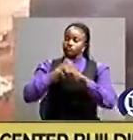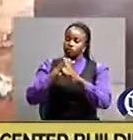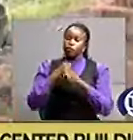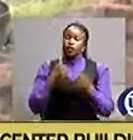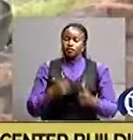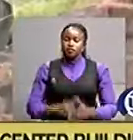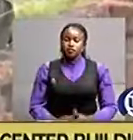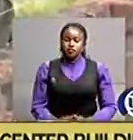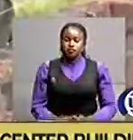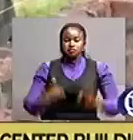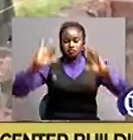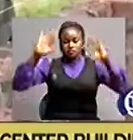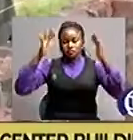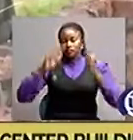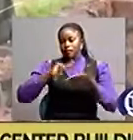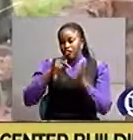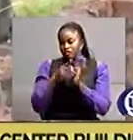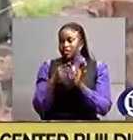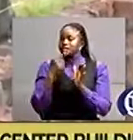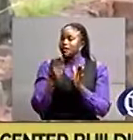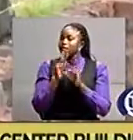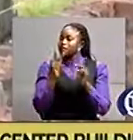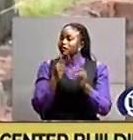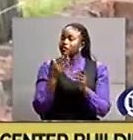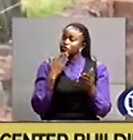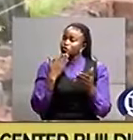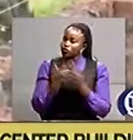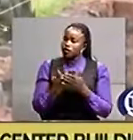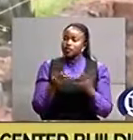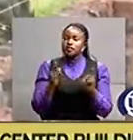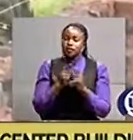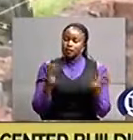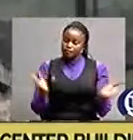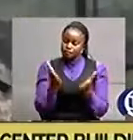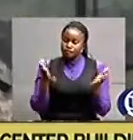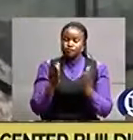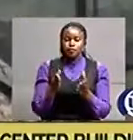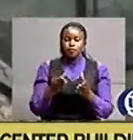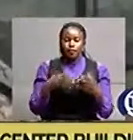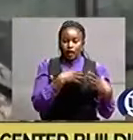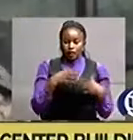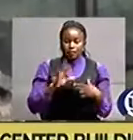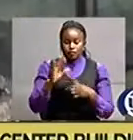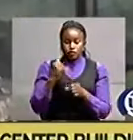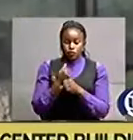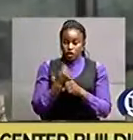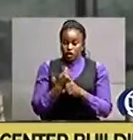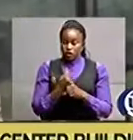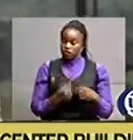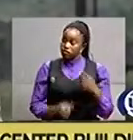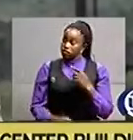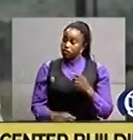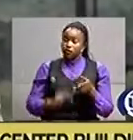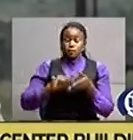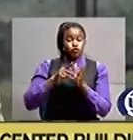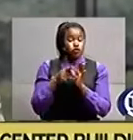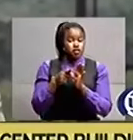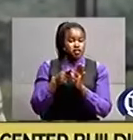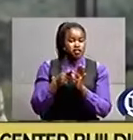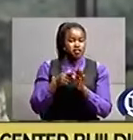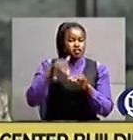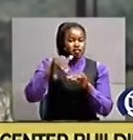the project he calls a milestone in improving the forces operation this project is one of the projects of